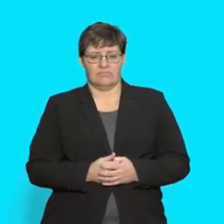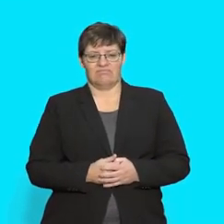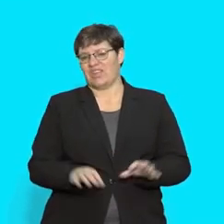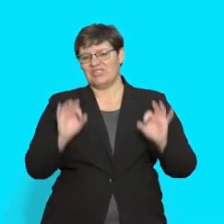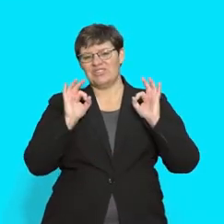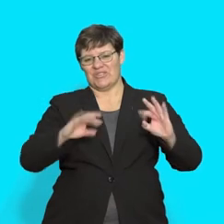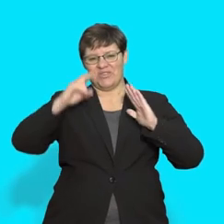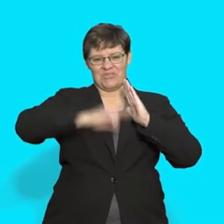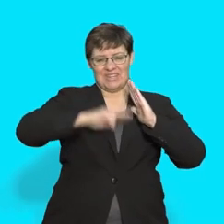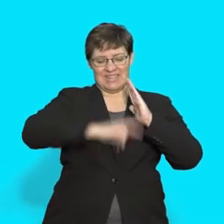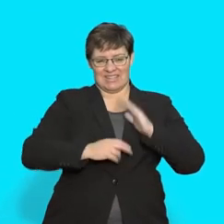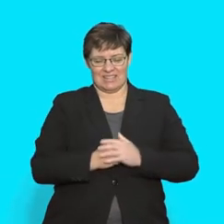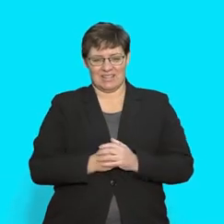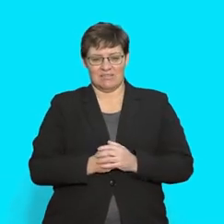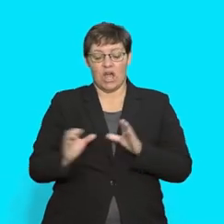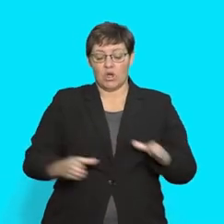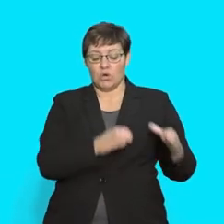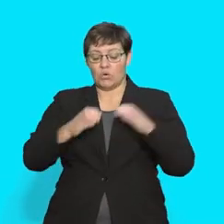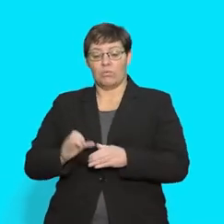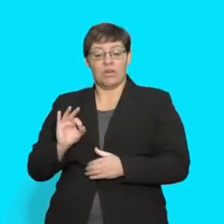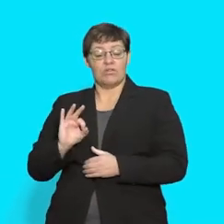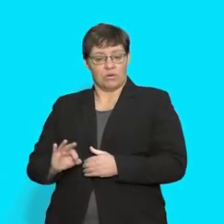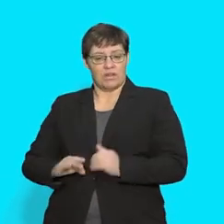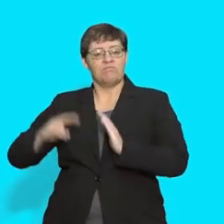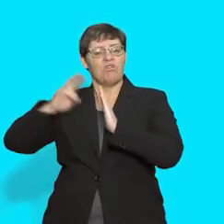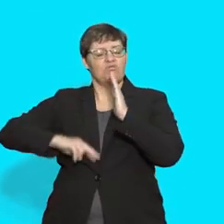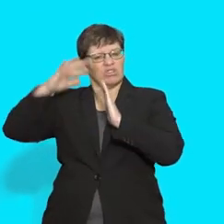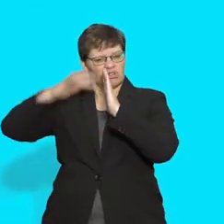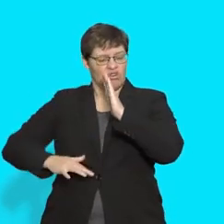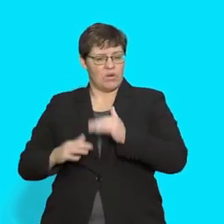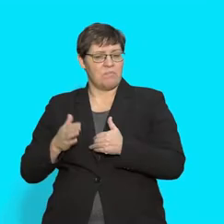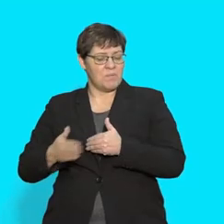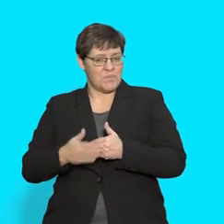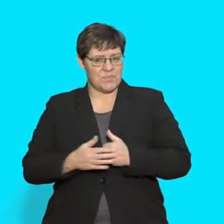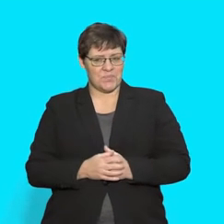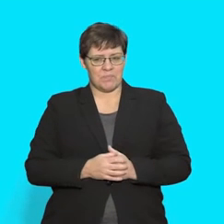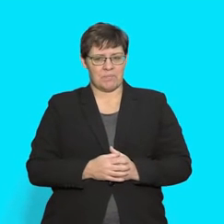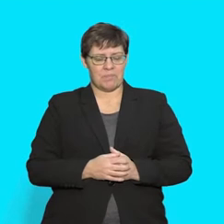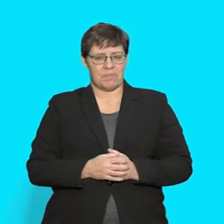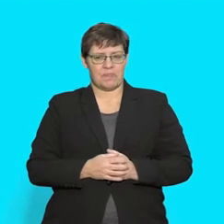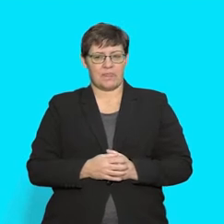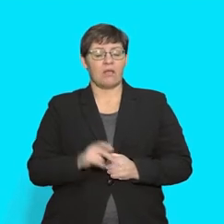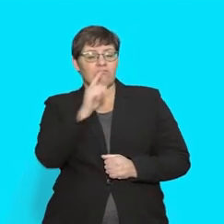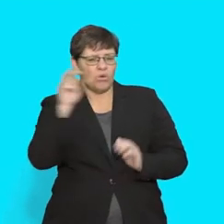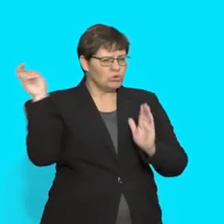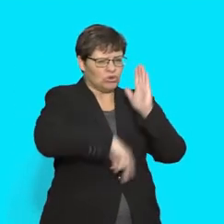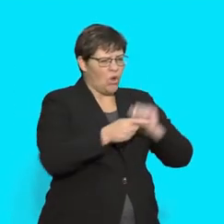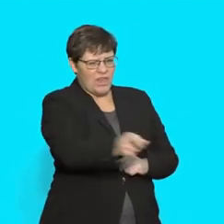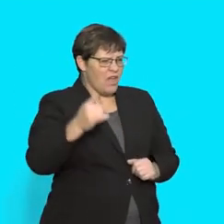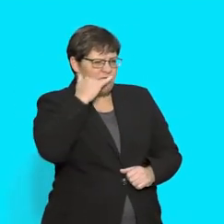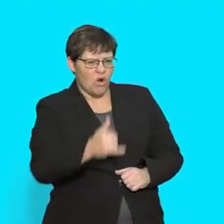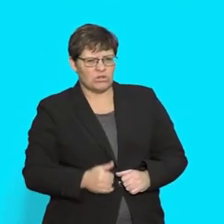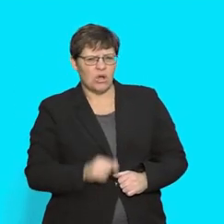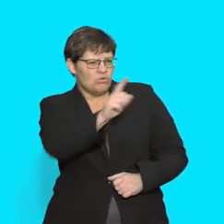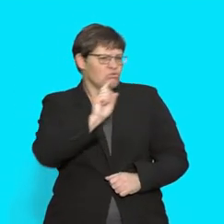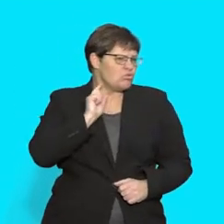Terrific reading! Group 3, let's read the rest of the story. You stole their phones, you